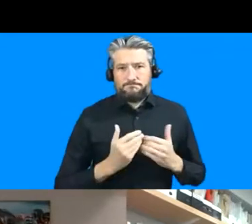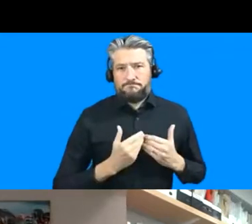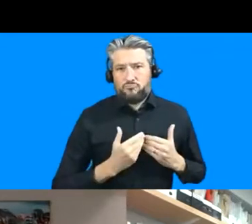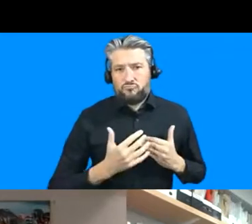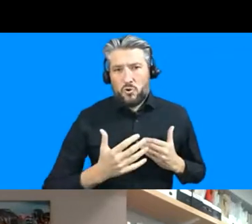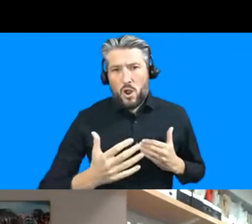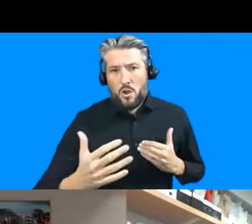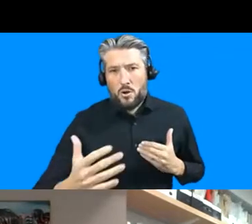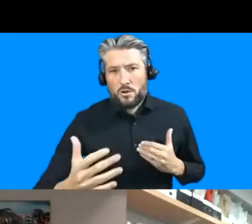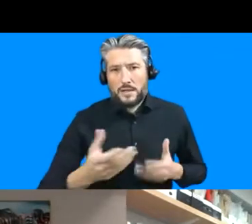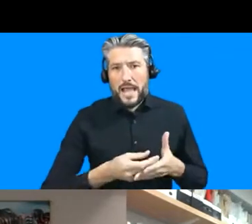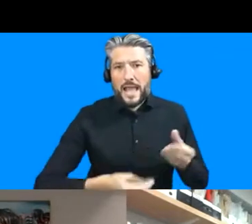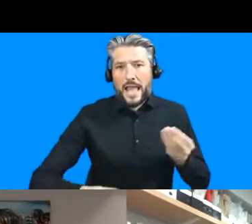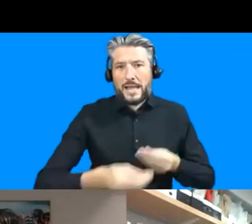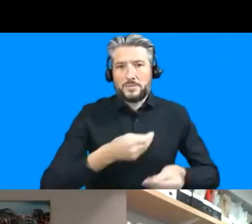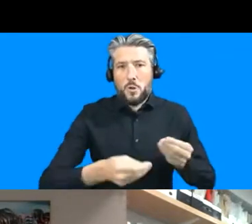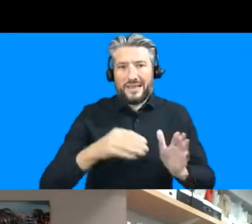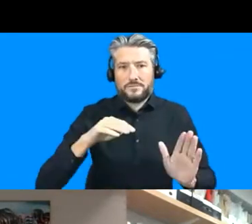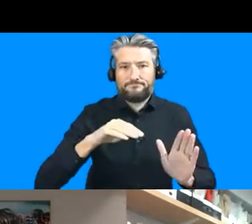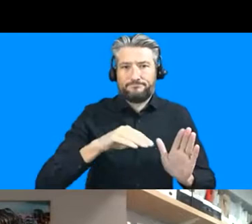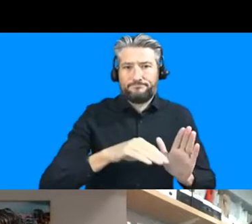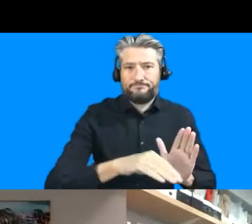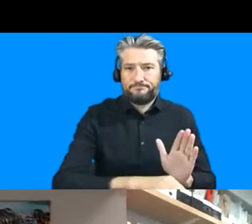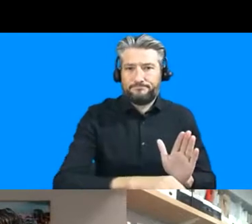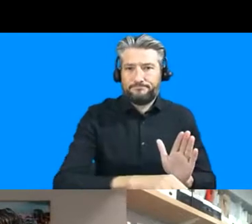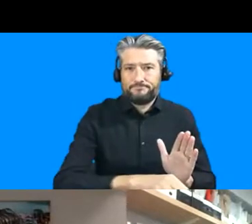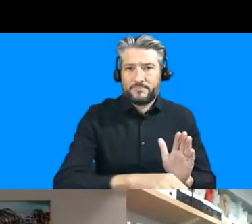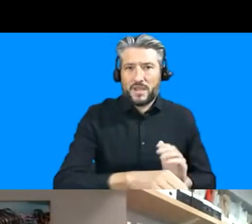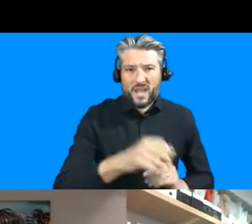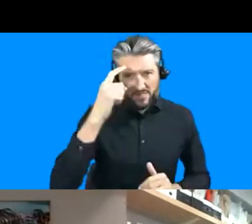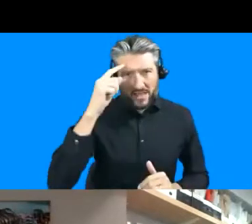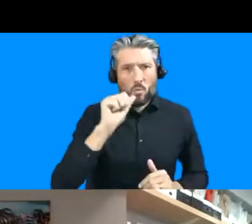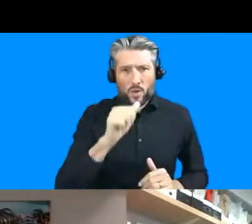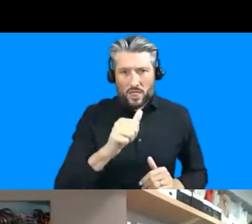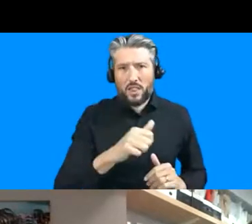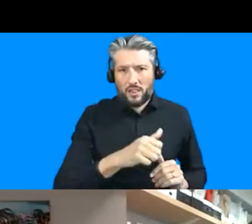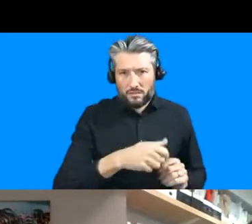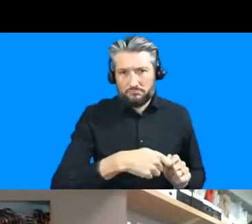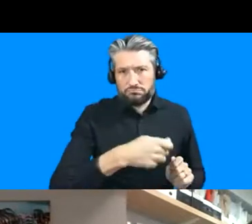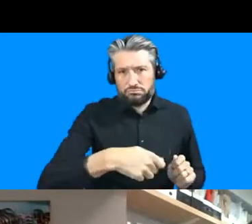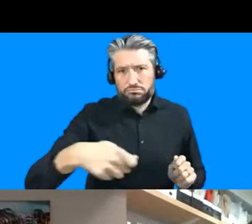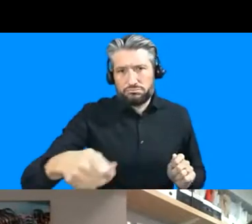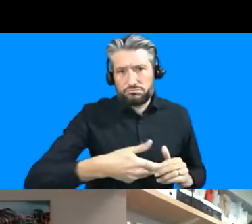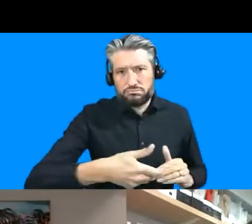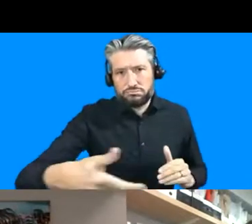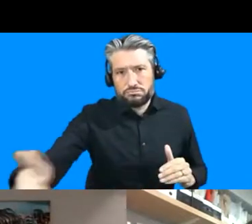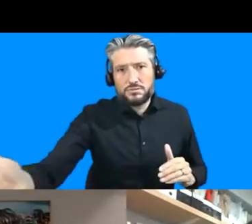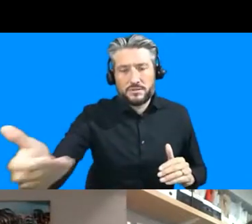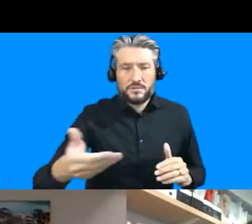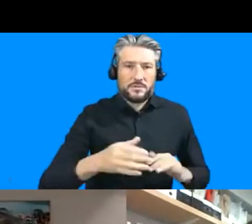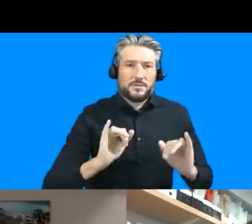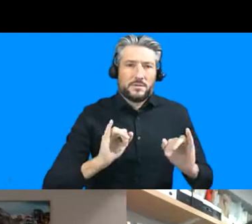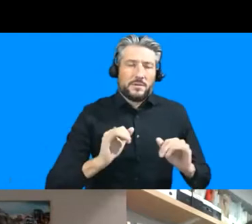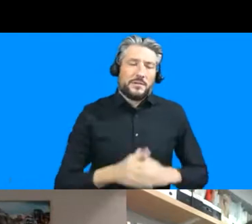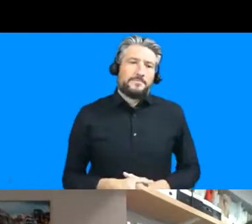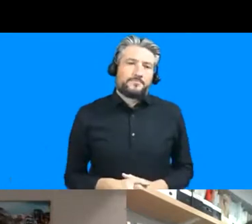slump in the future so so that that's likely to be quite protracted um and then there's also on there's also kind